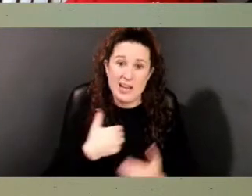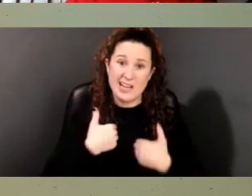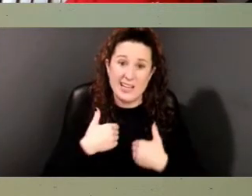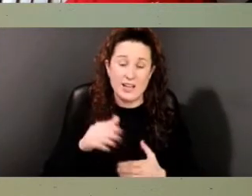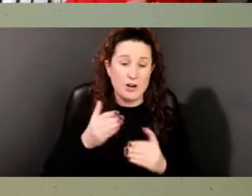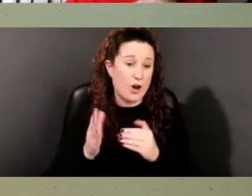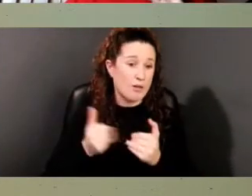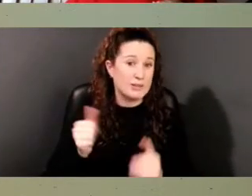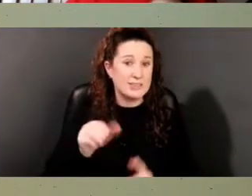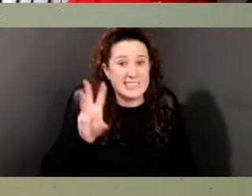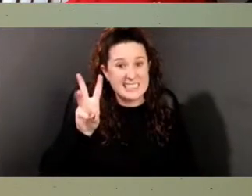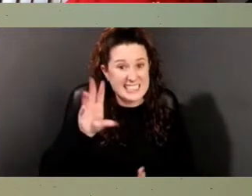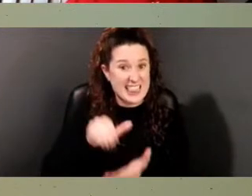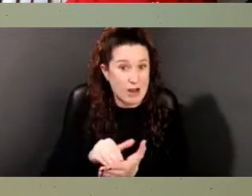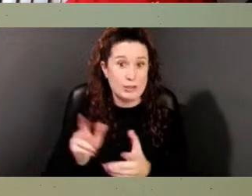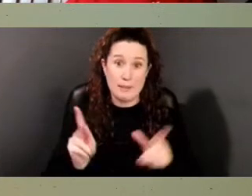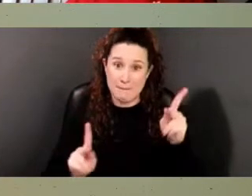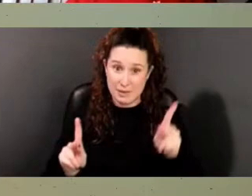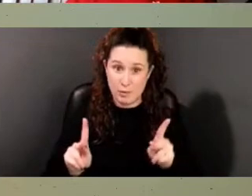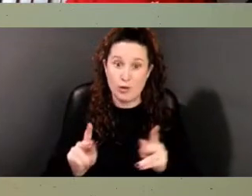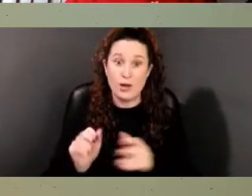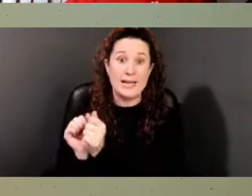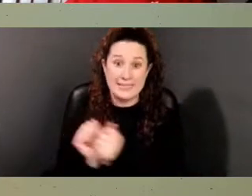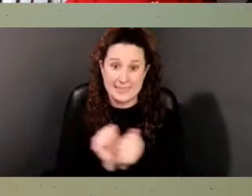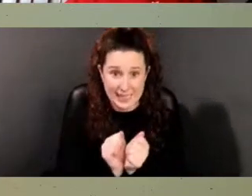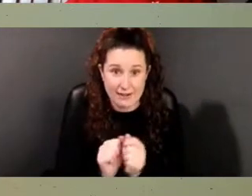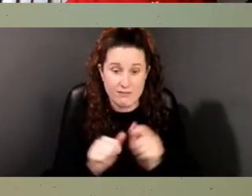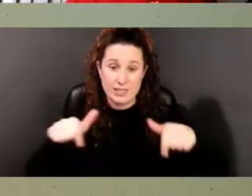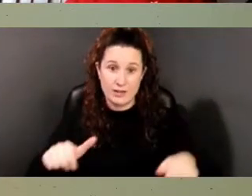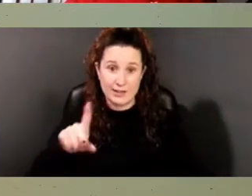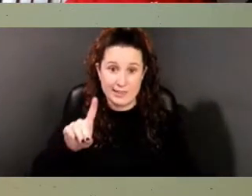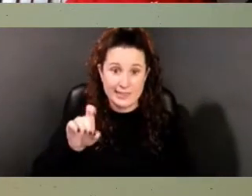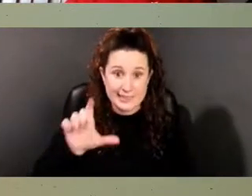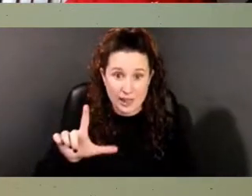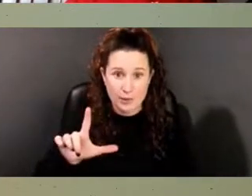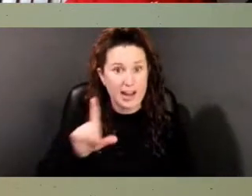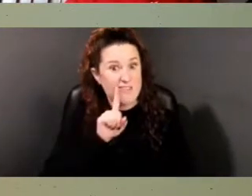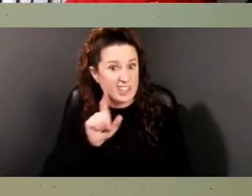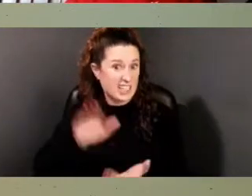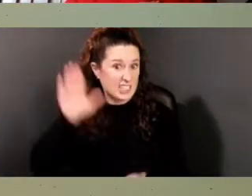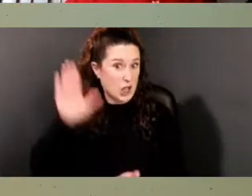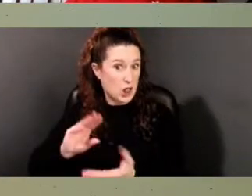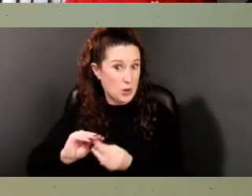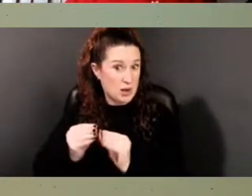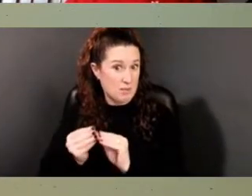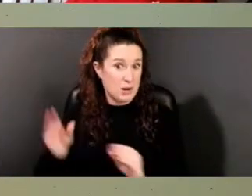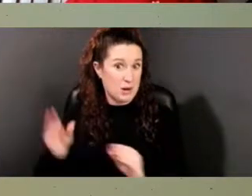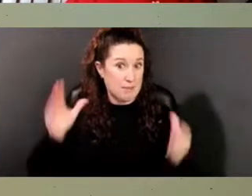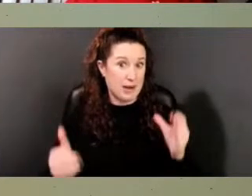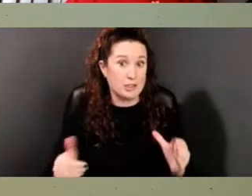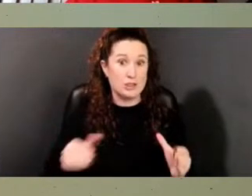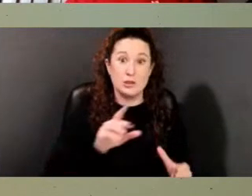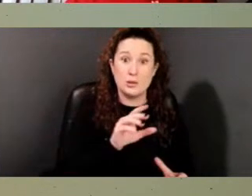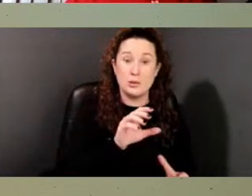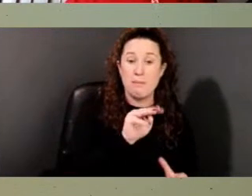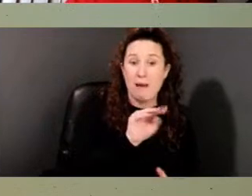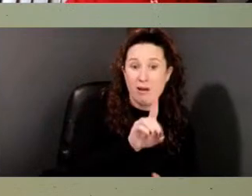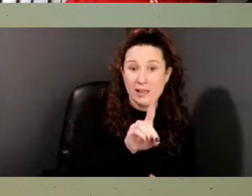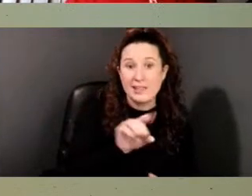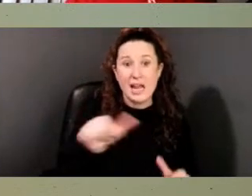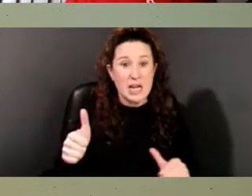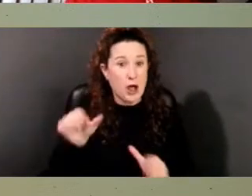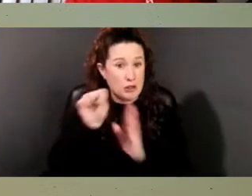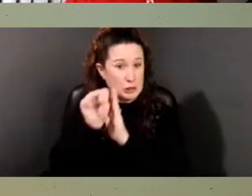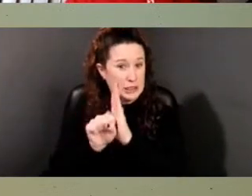enslaved in Delaware. That's a very low number when you look at Maryland and some of the other southern states. And then the idea is that slavery